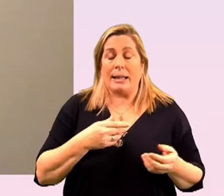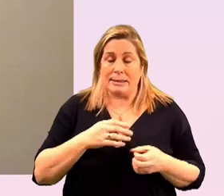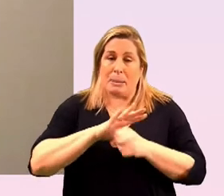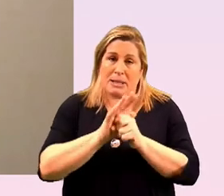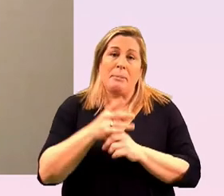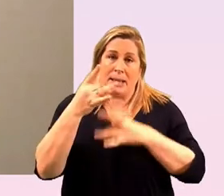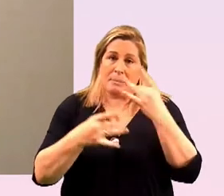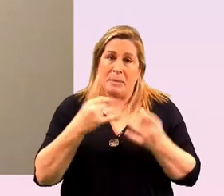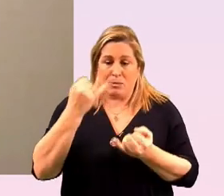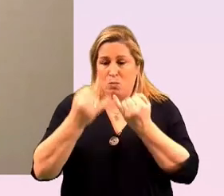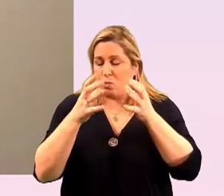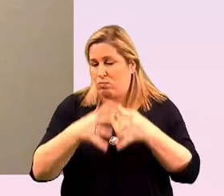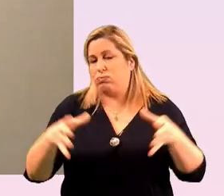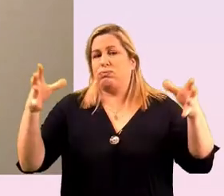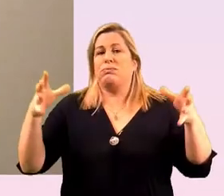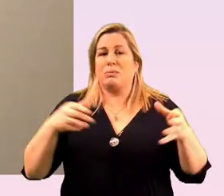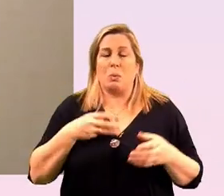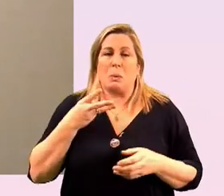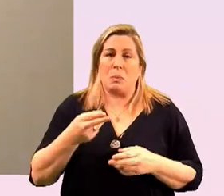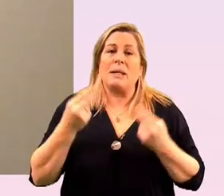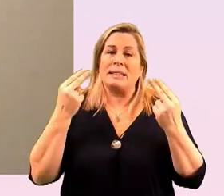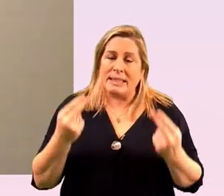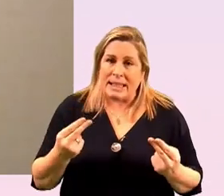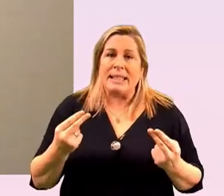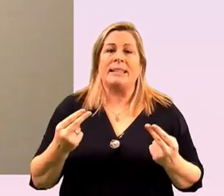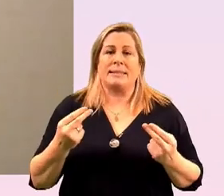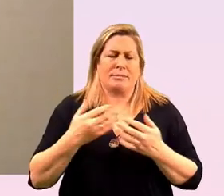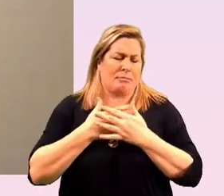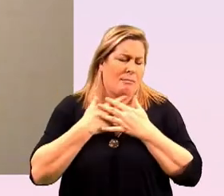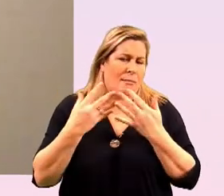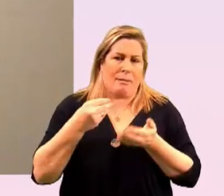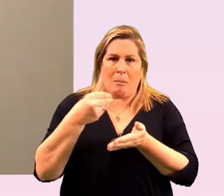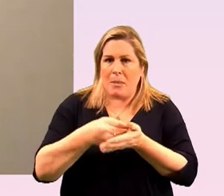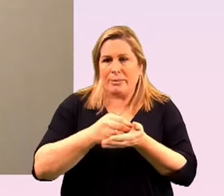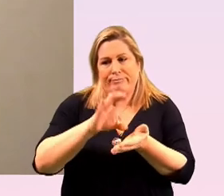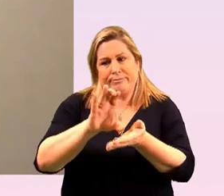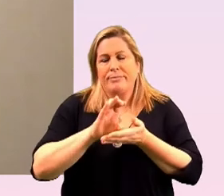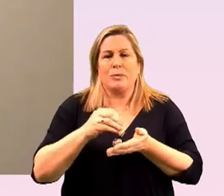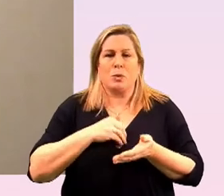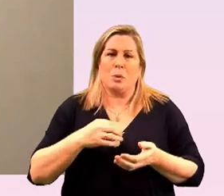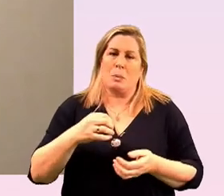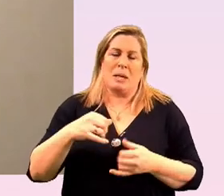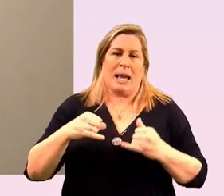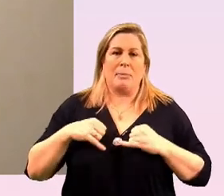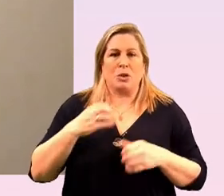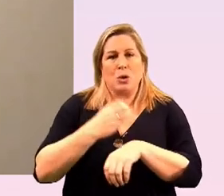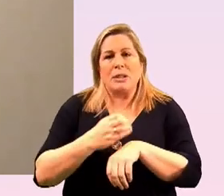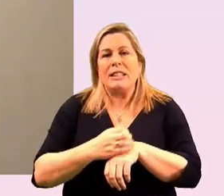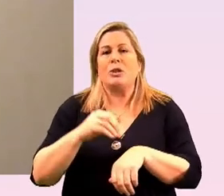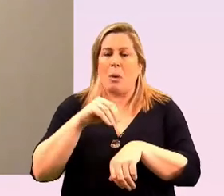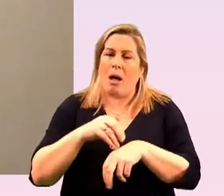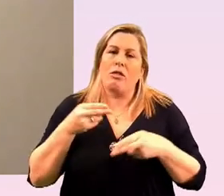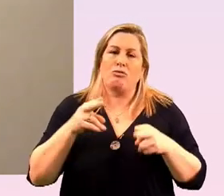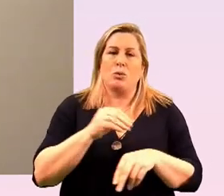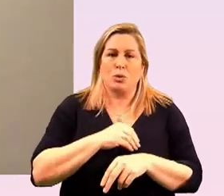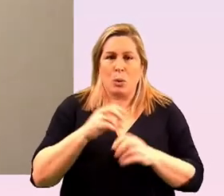that so we will need um considerable amount of resourcing to be able to continue on the road to equality